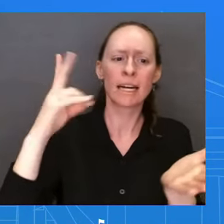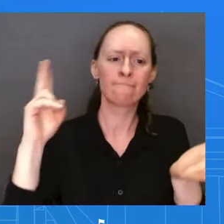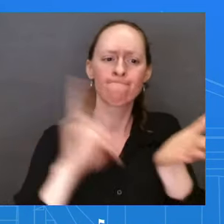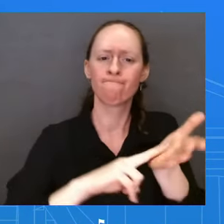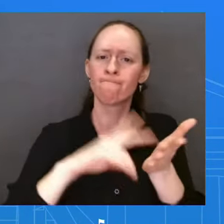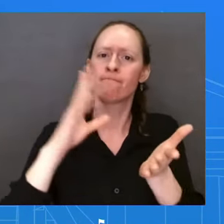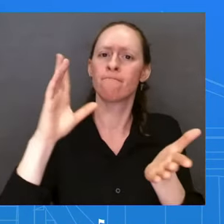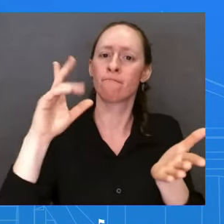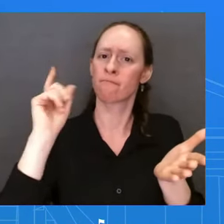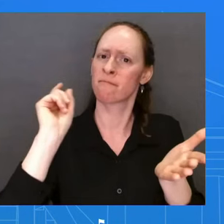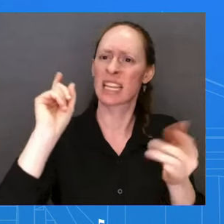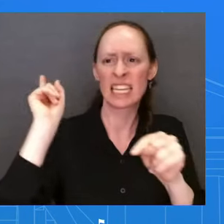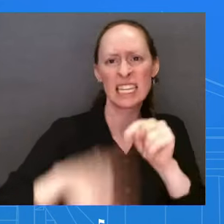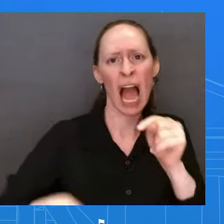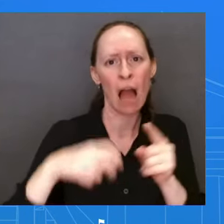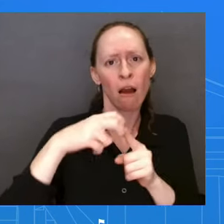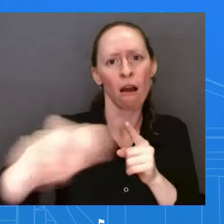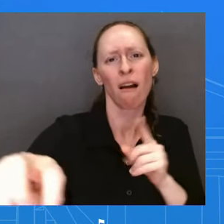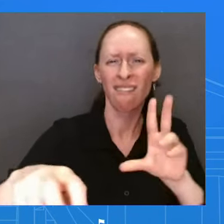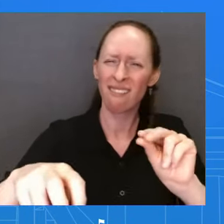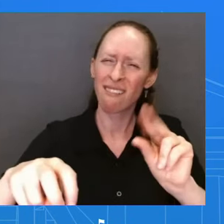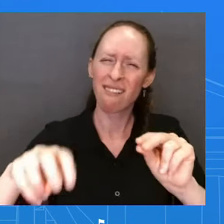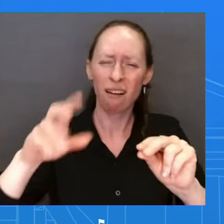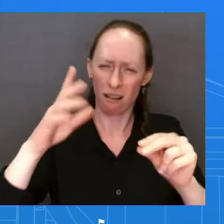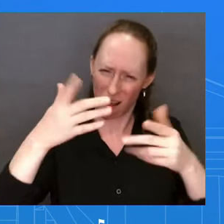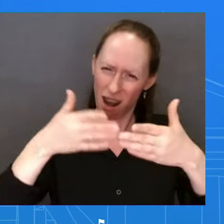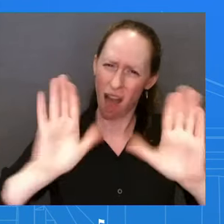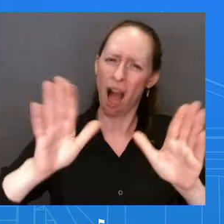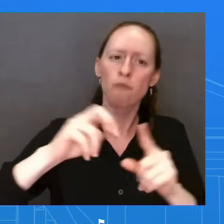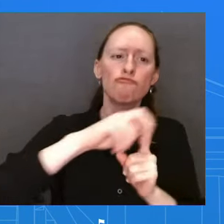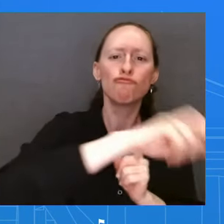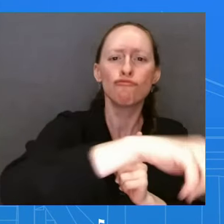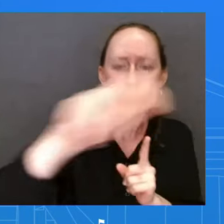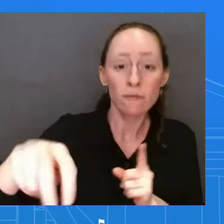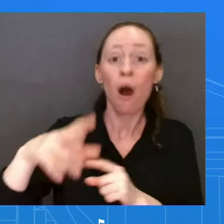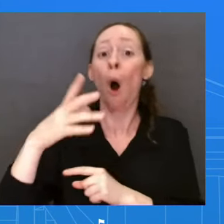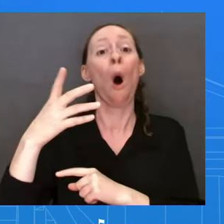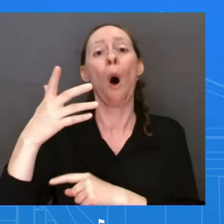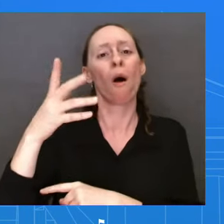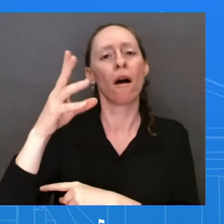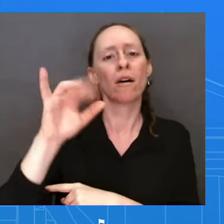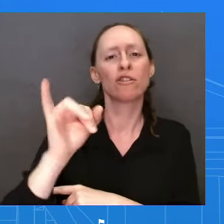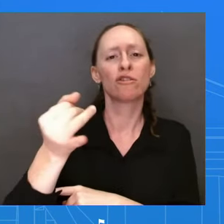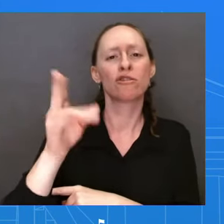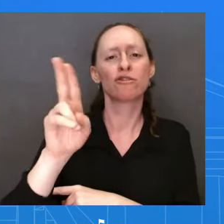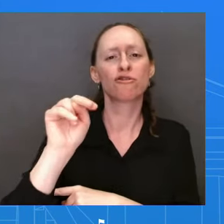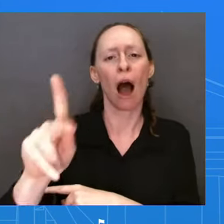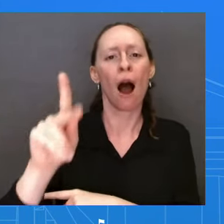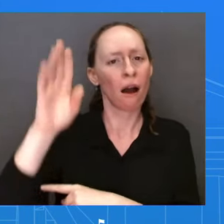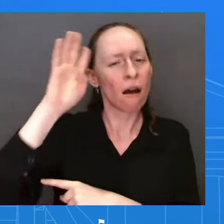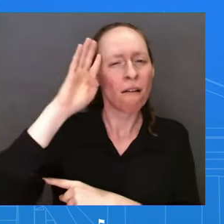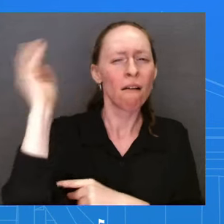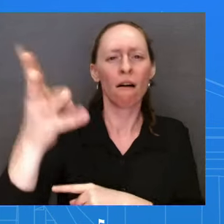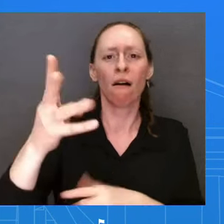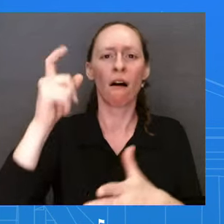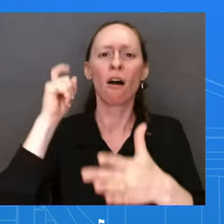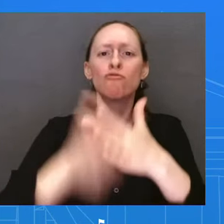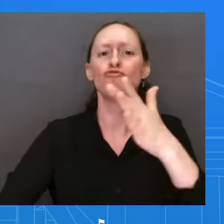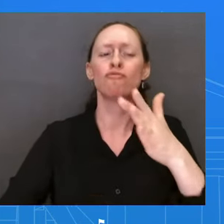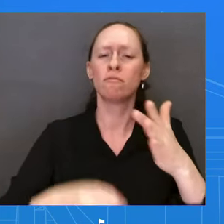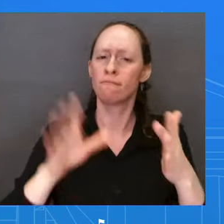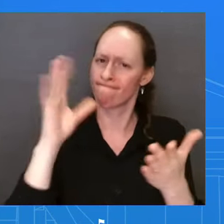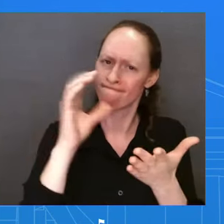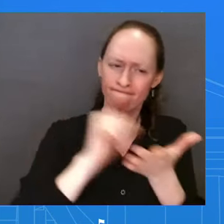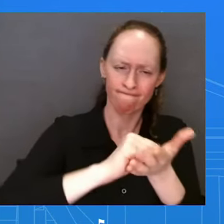And he'll note all the ways that his plan is working. Since the President has taken office, 13 million